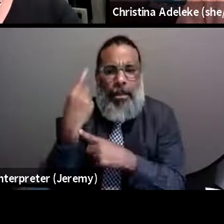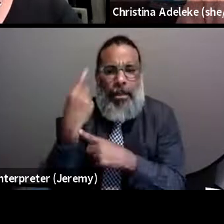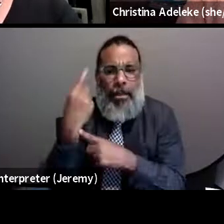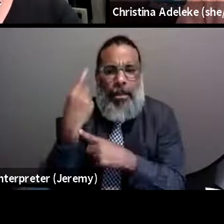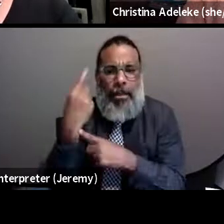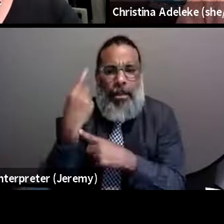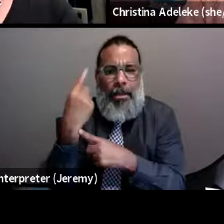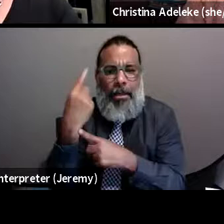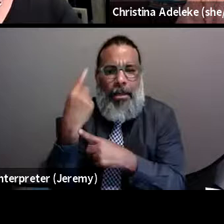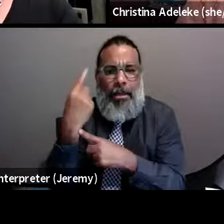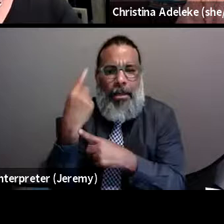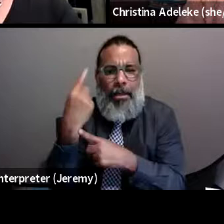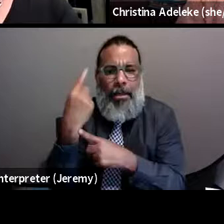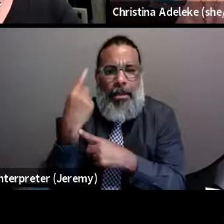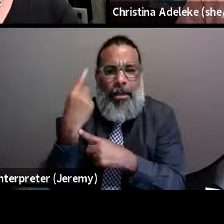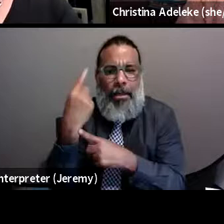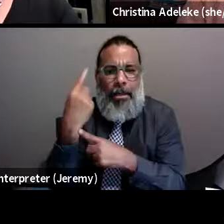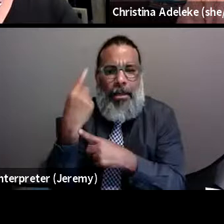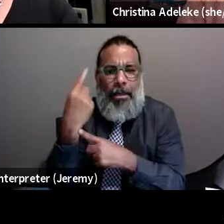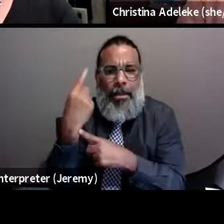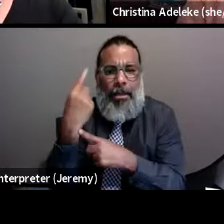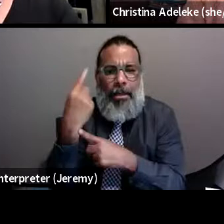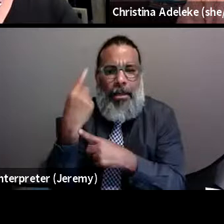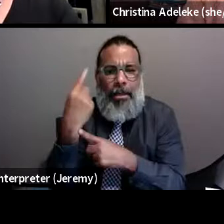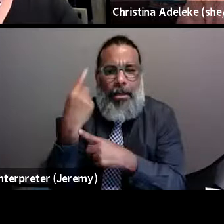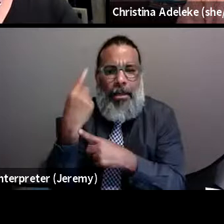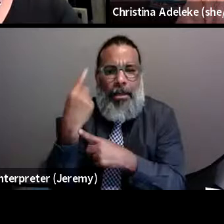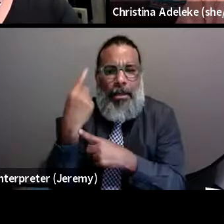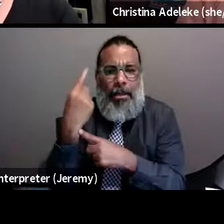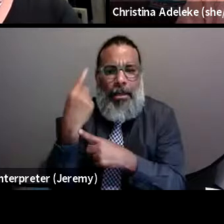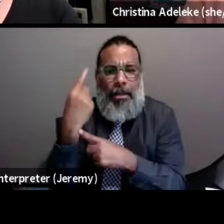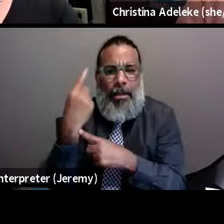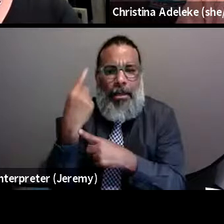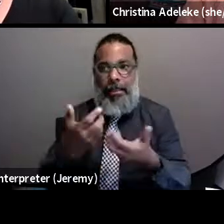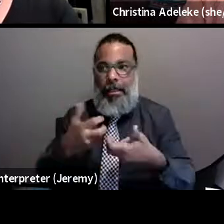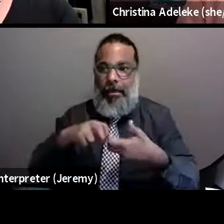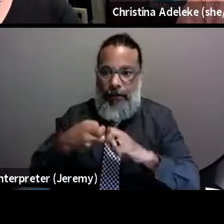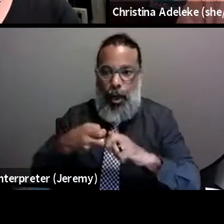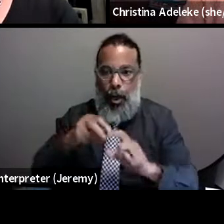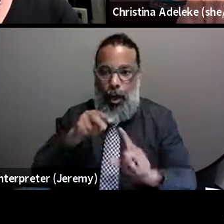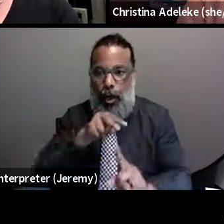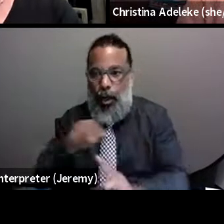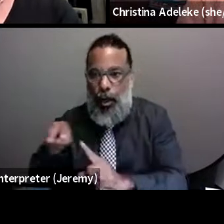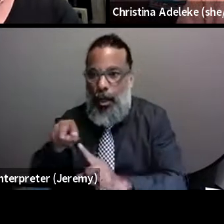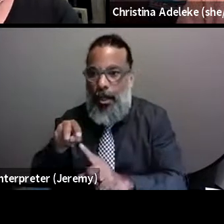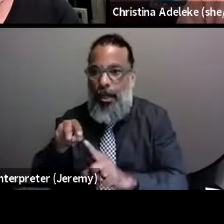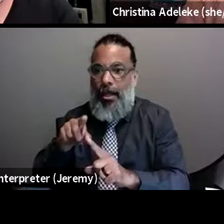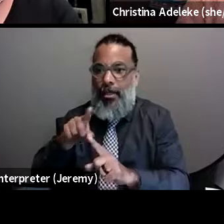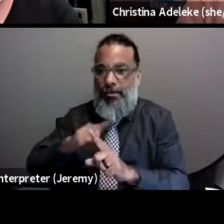So it has to be looked from different points within the spectrum of health care.